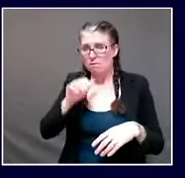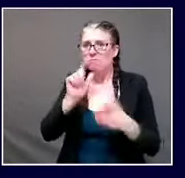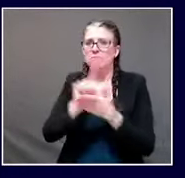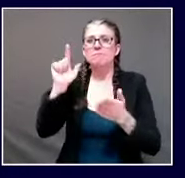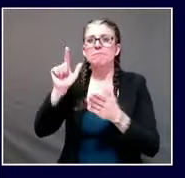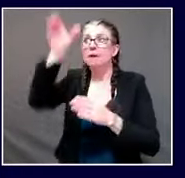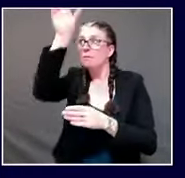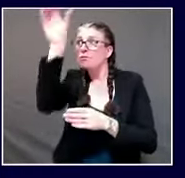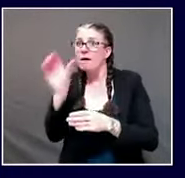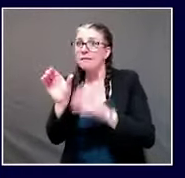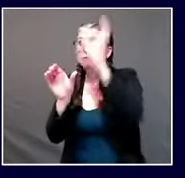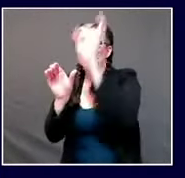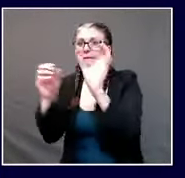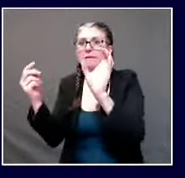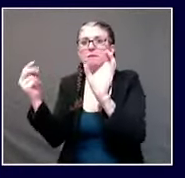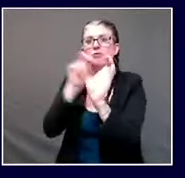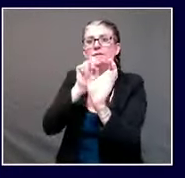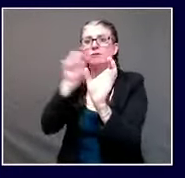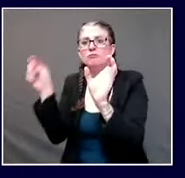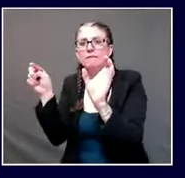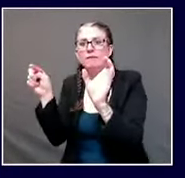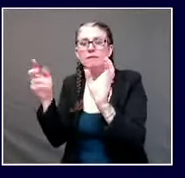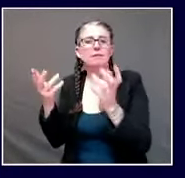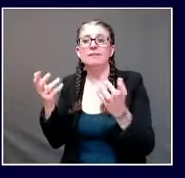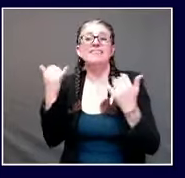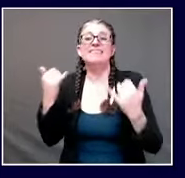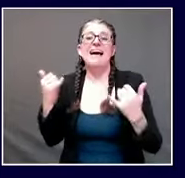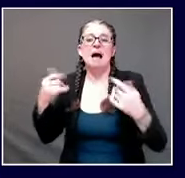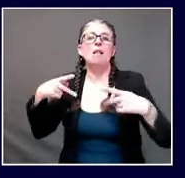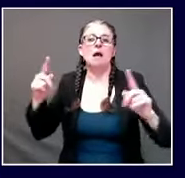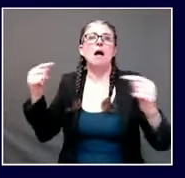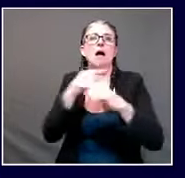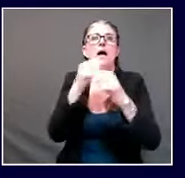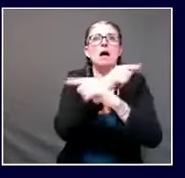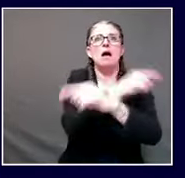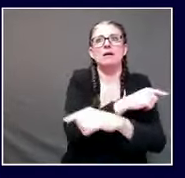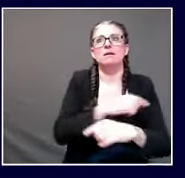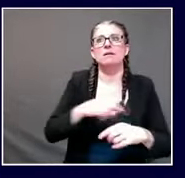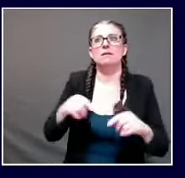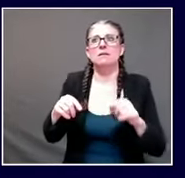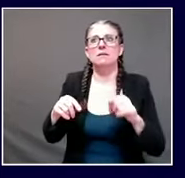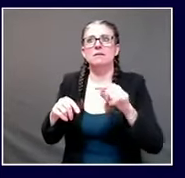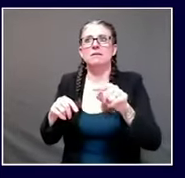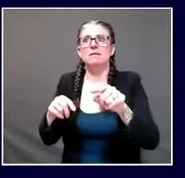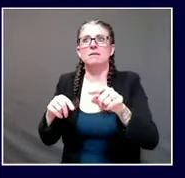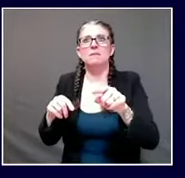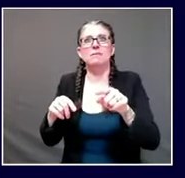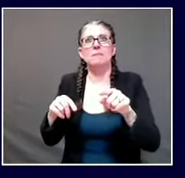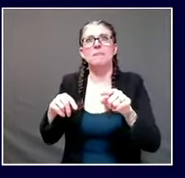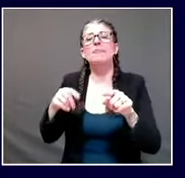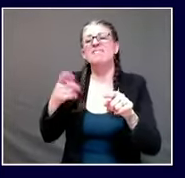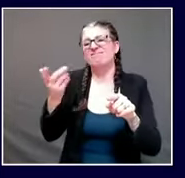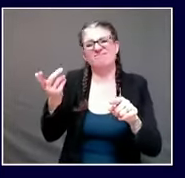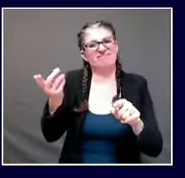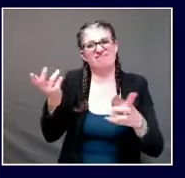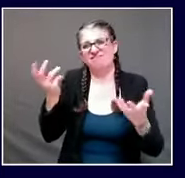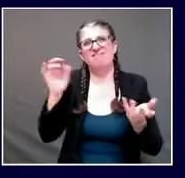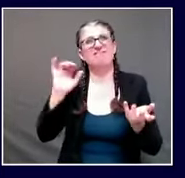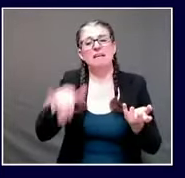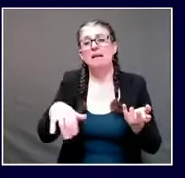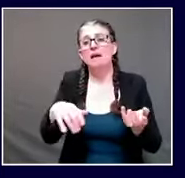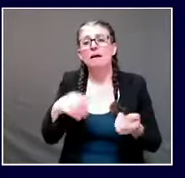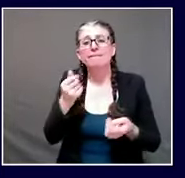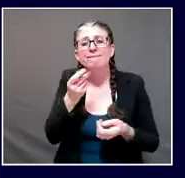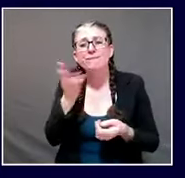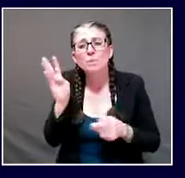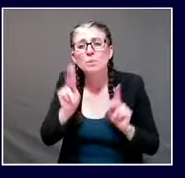no covet deaths and only a handful of covet cases any diagnoses so i envy them in many ways